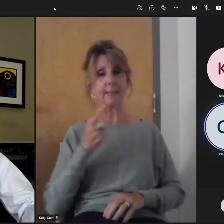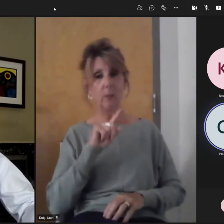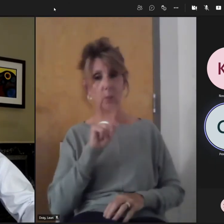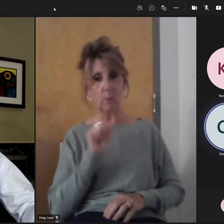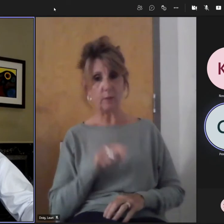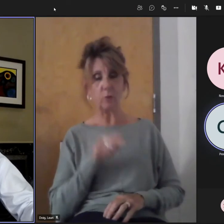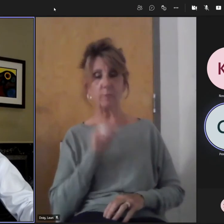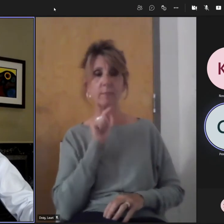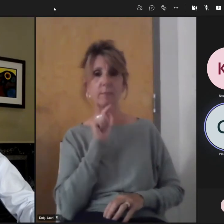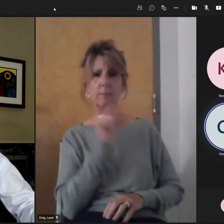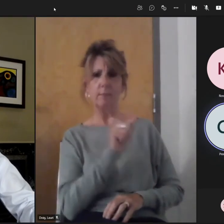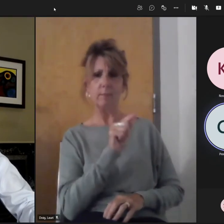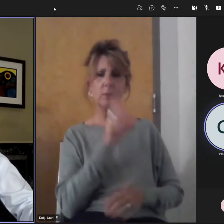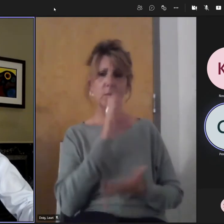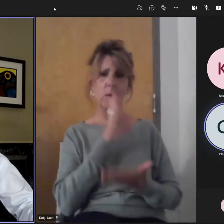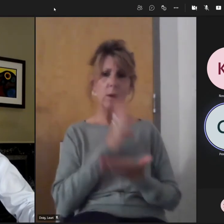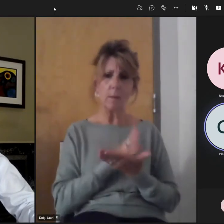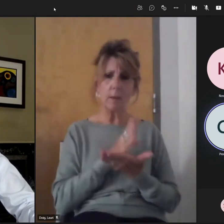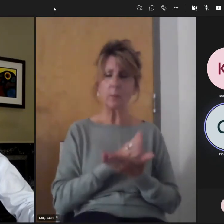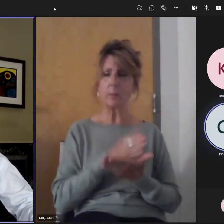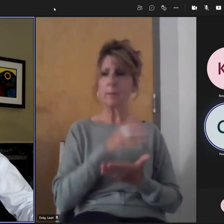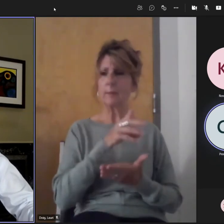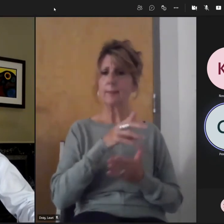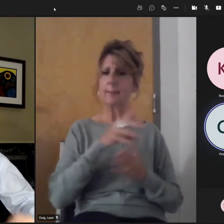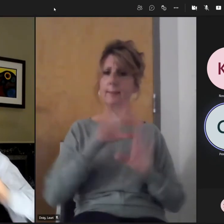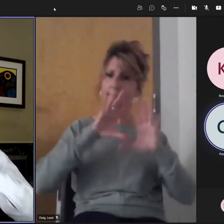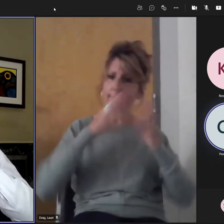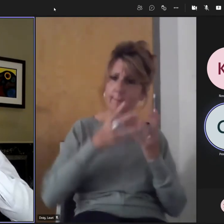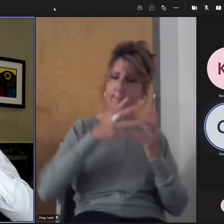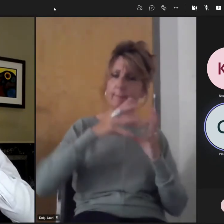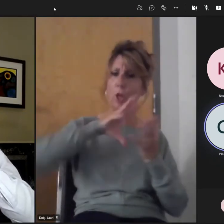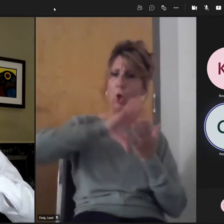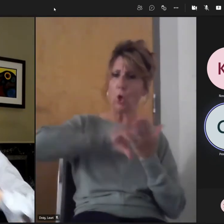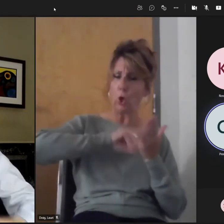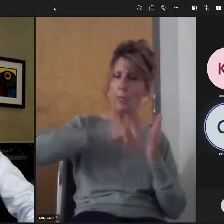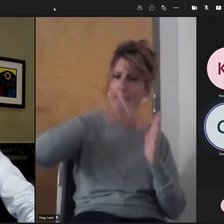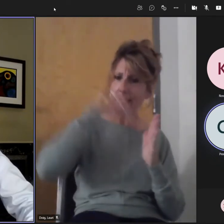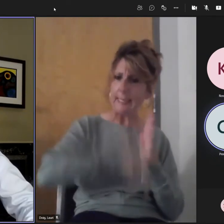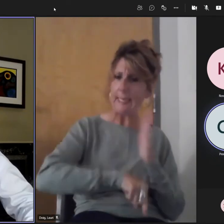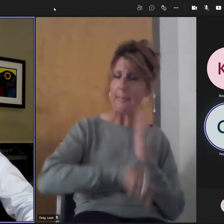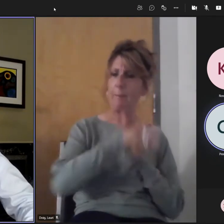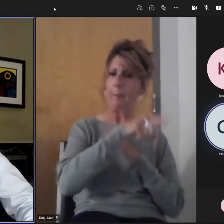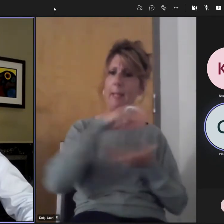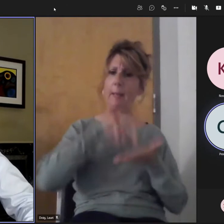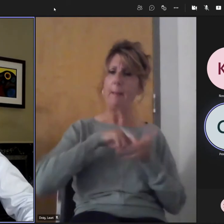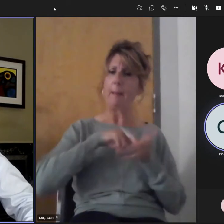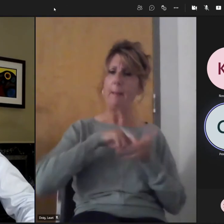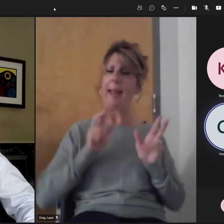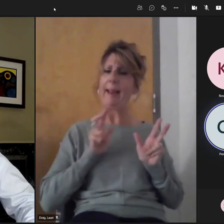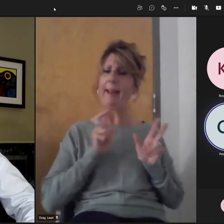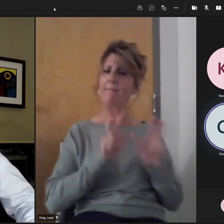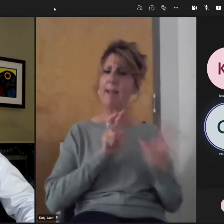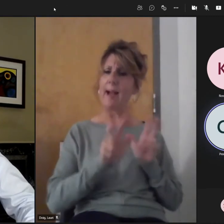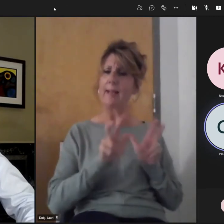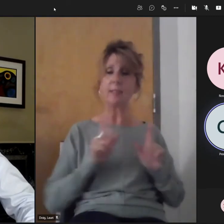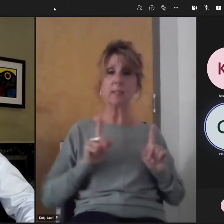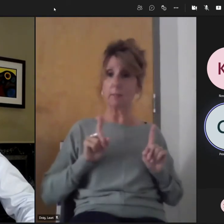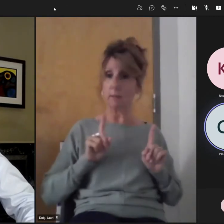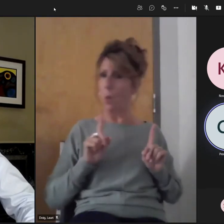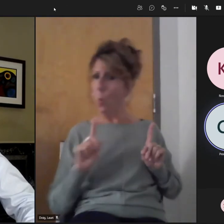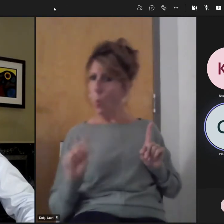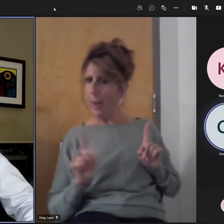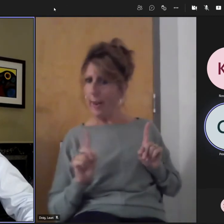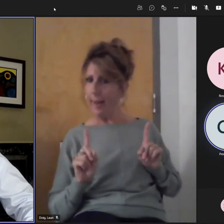communities at all age levels. So those are question marks. So when you say invest in deep learning, it's question mark is where? Across